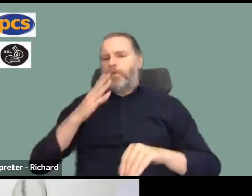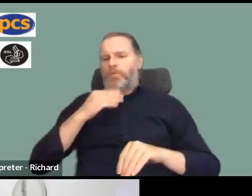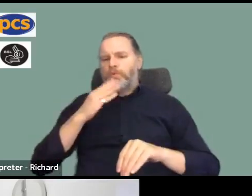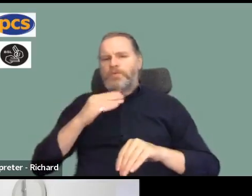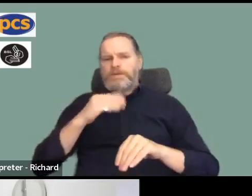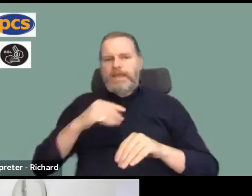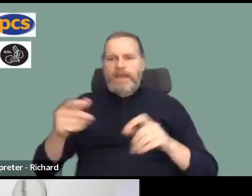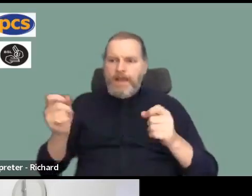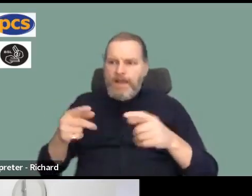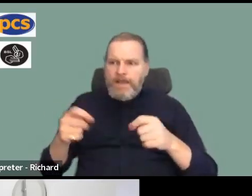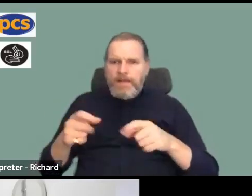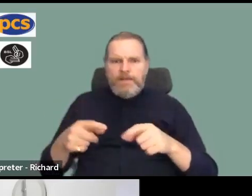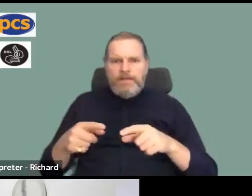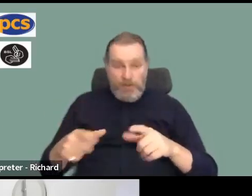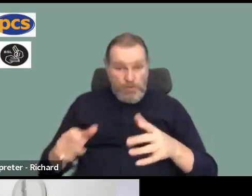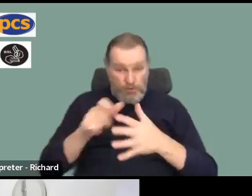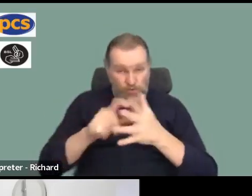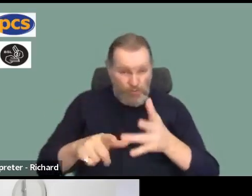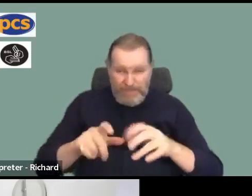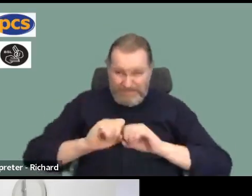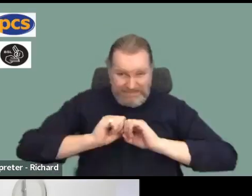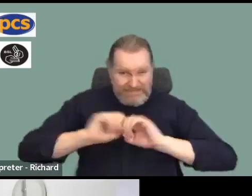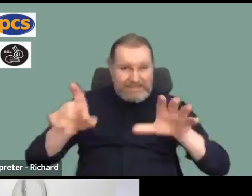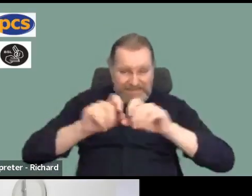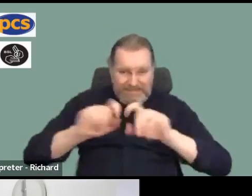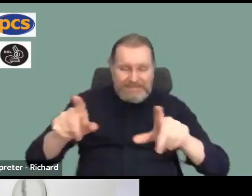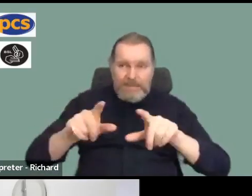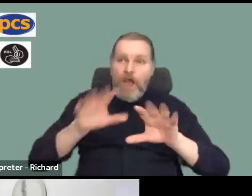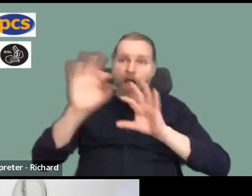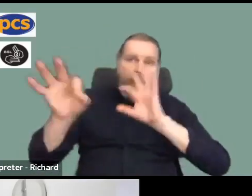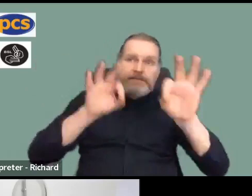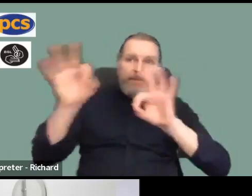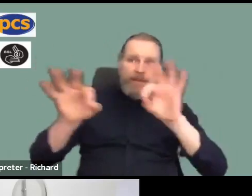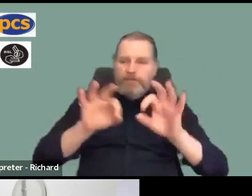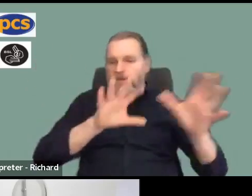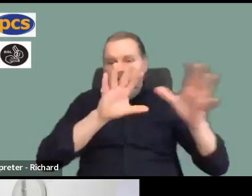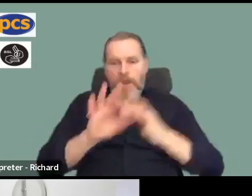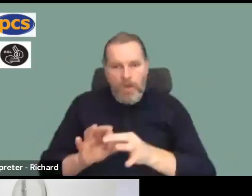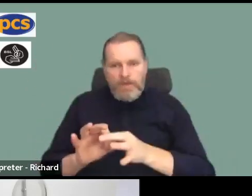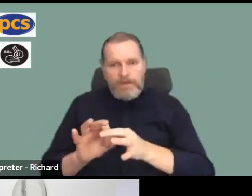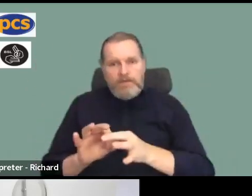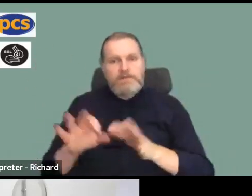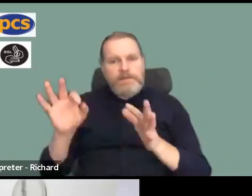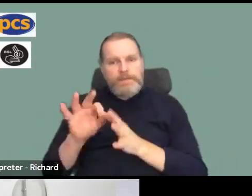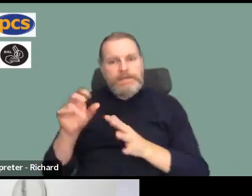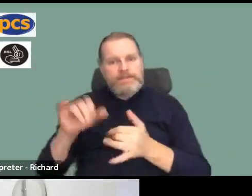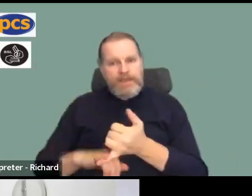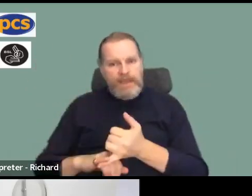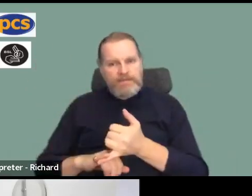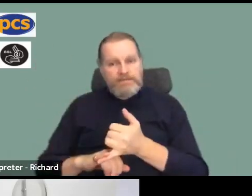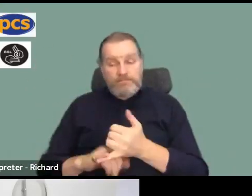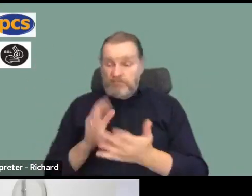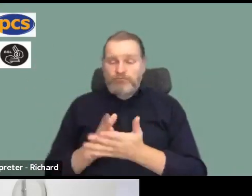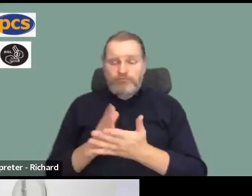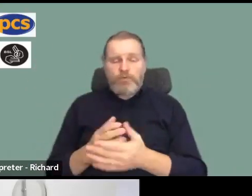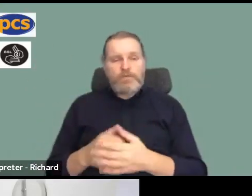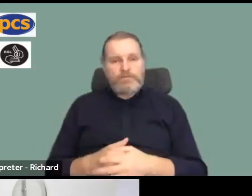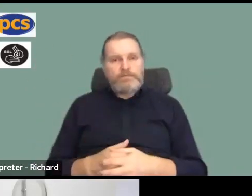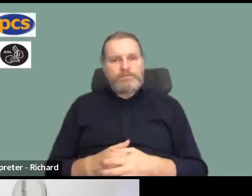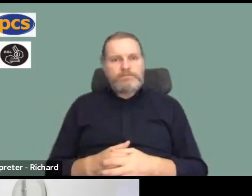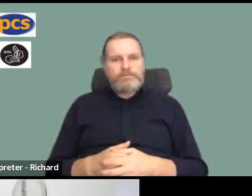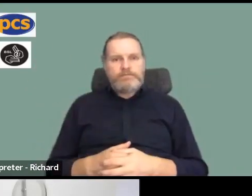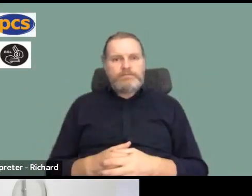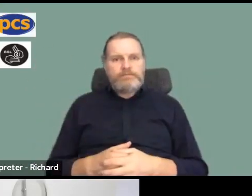people can do this now, let's do what we can do. And as someone said, it's not a drill. That's absolutely true. And it's not the